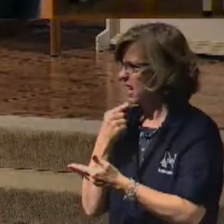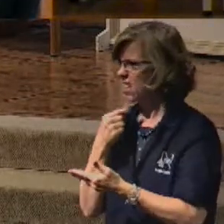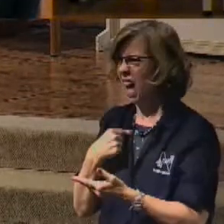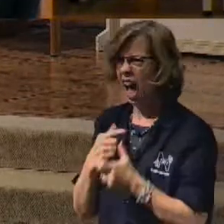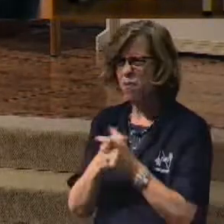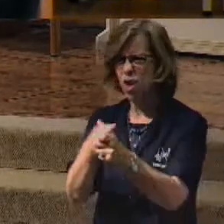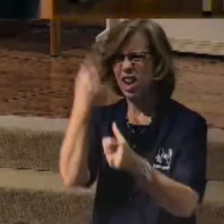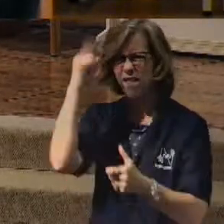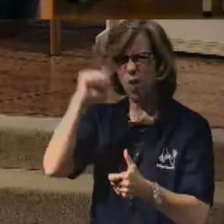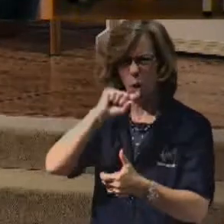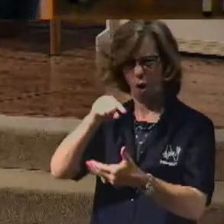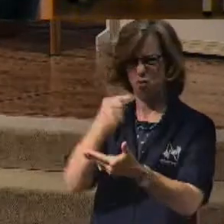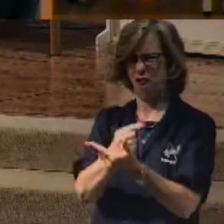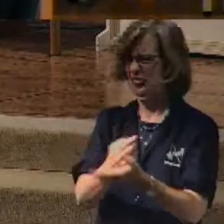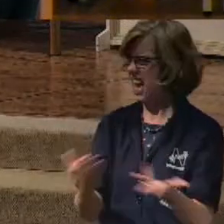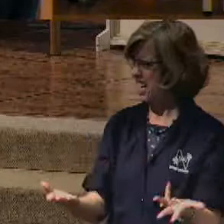that.